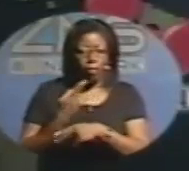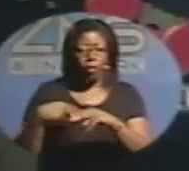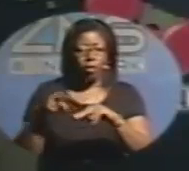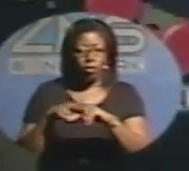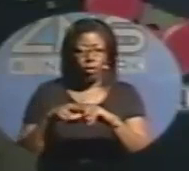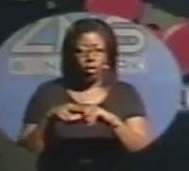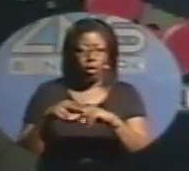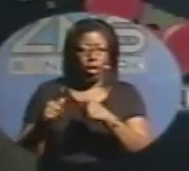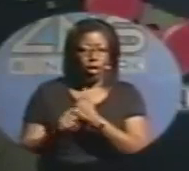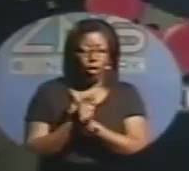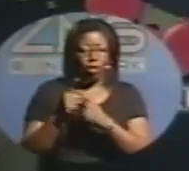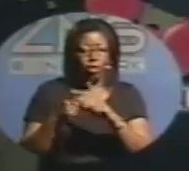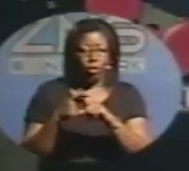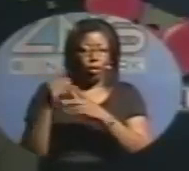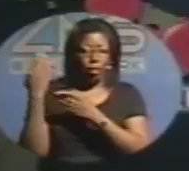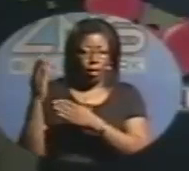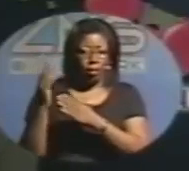Bahamas, and we will keep you apprised.